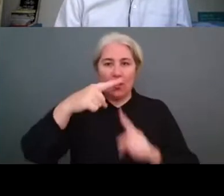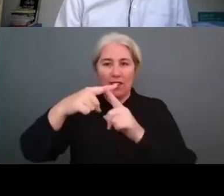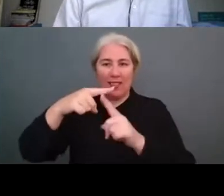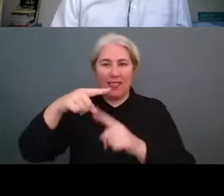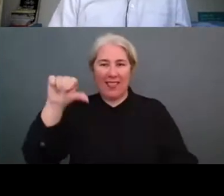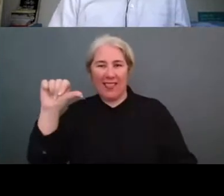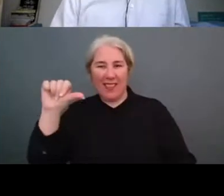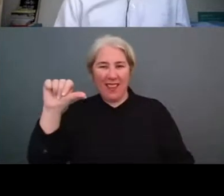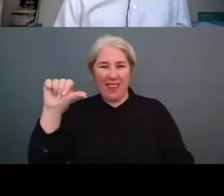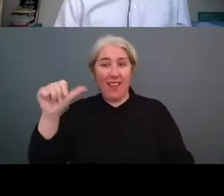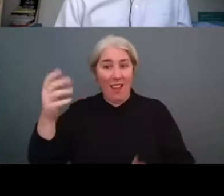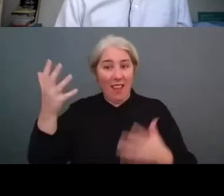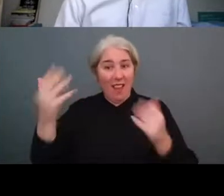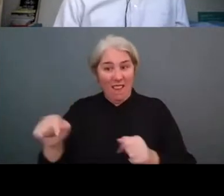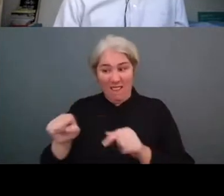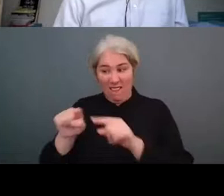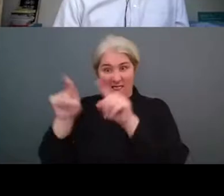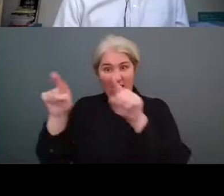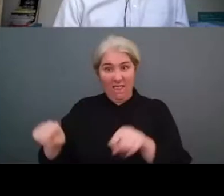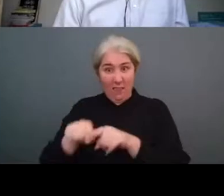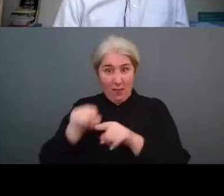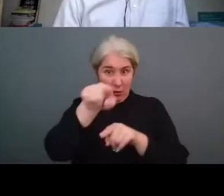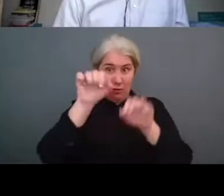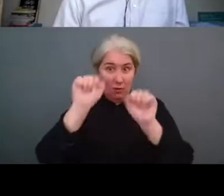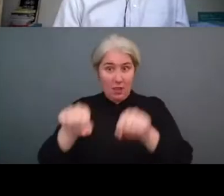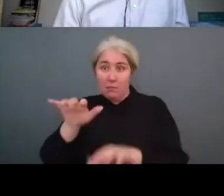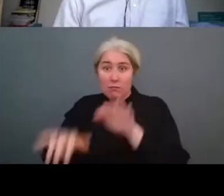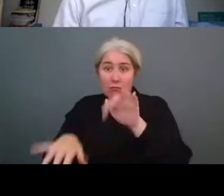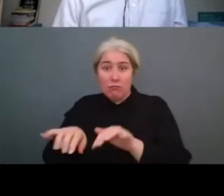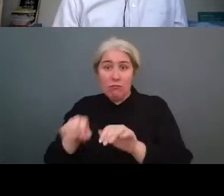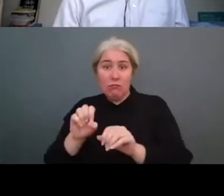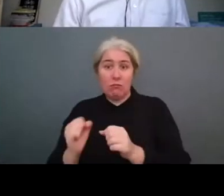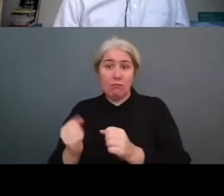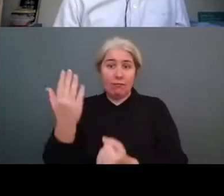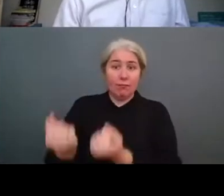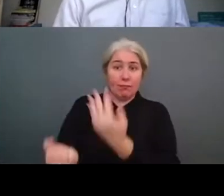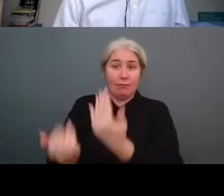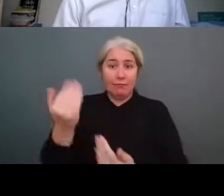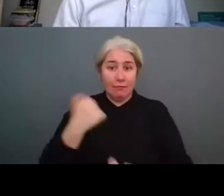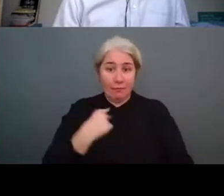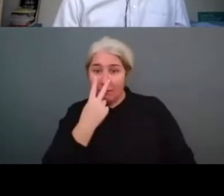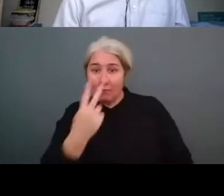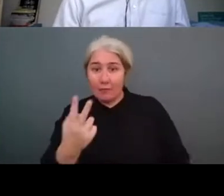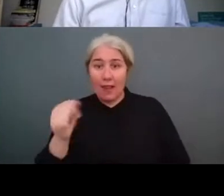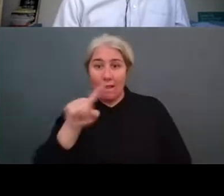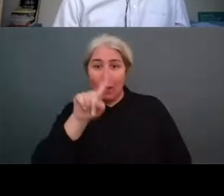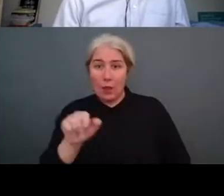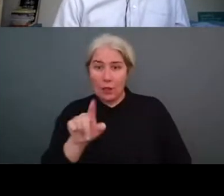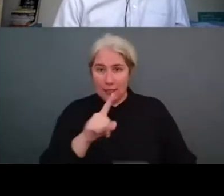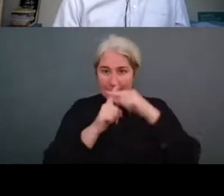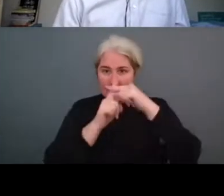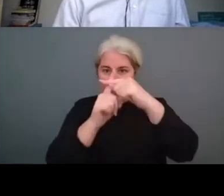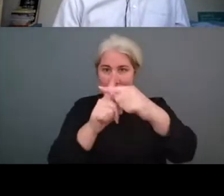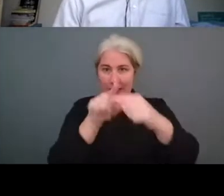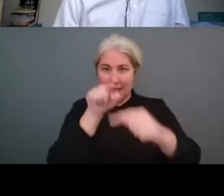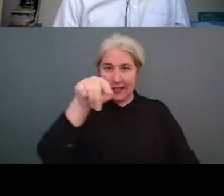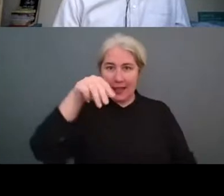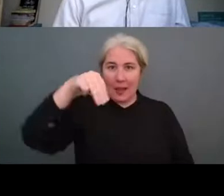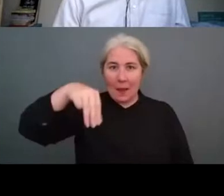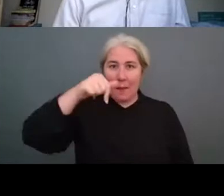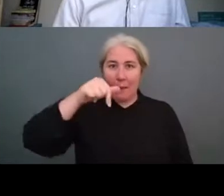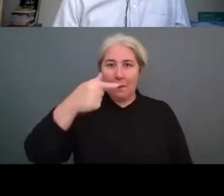access the q a and a you can actually answer uh i've seen like a question for for mature so maybe like you will be like